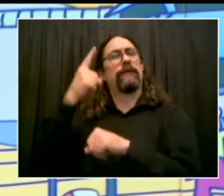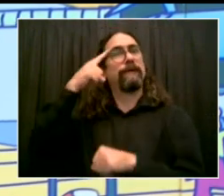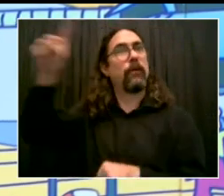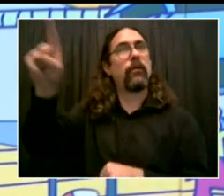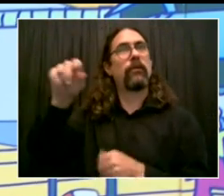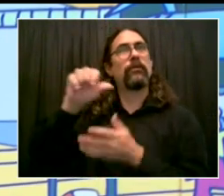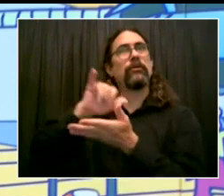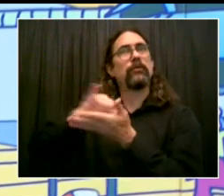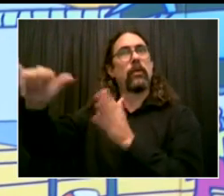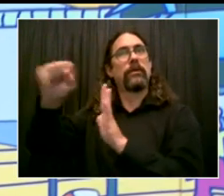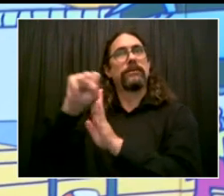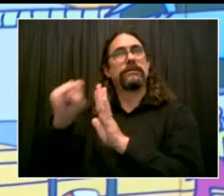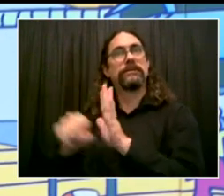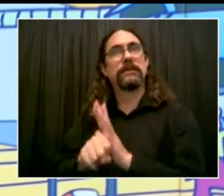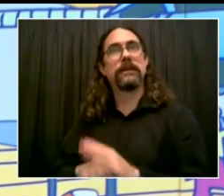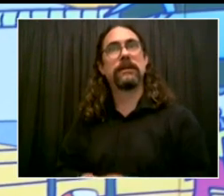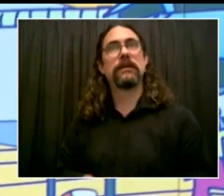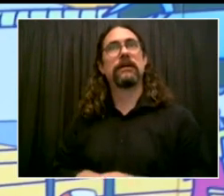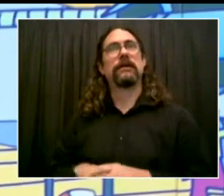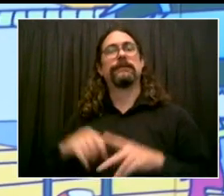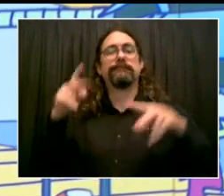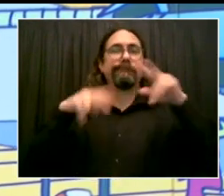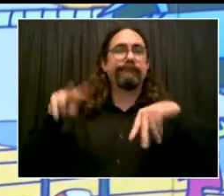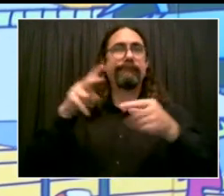work. Assemblymember Mike Cusitt.